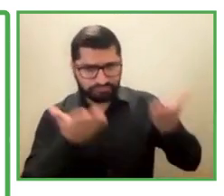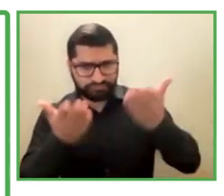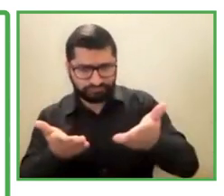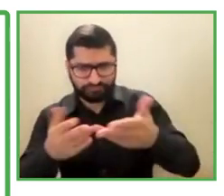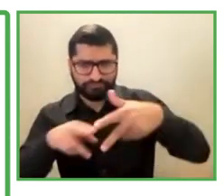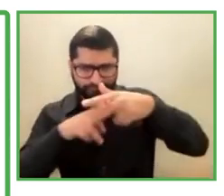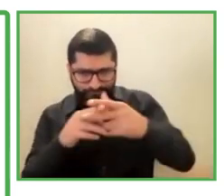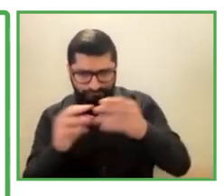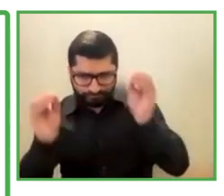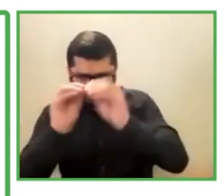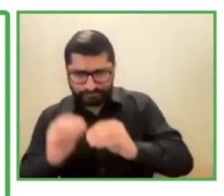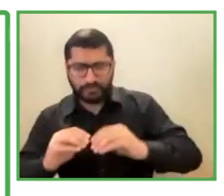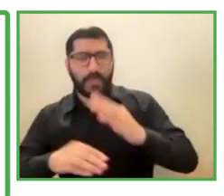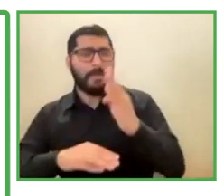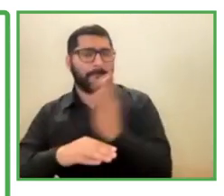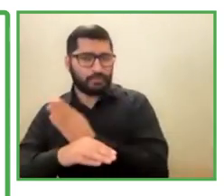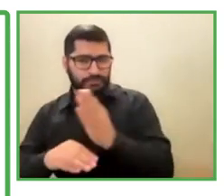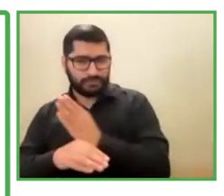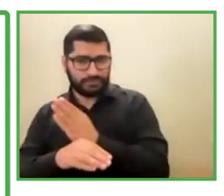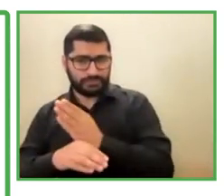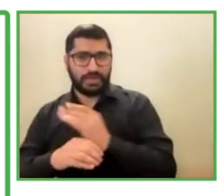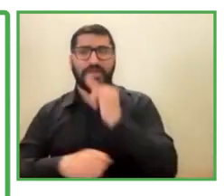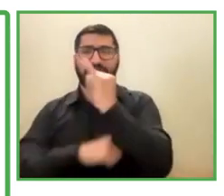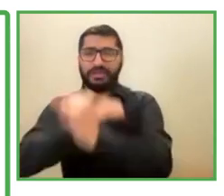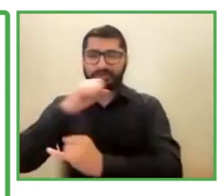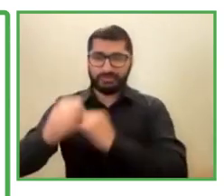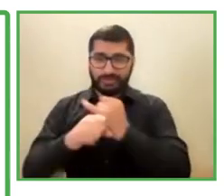from a transnational company because